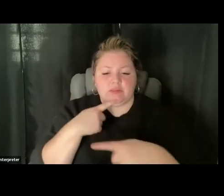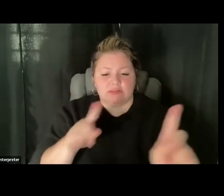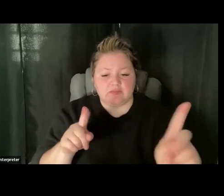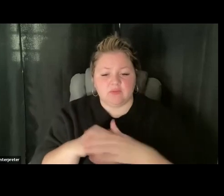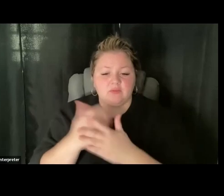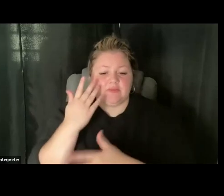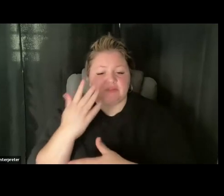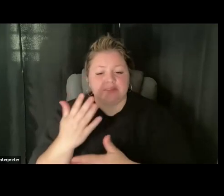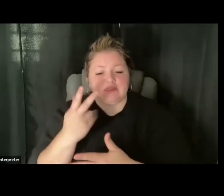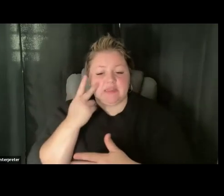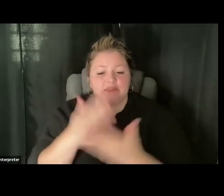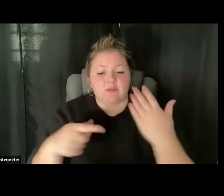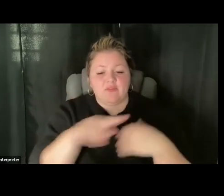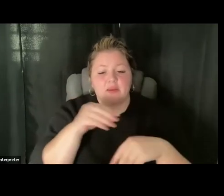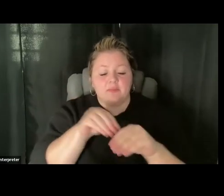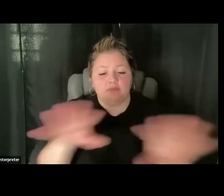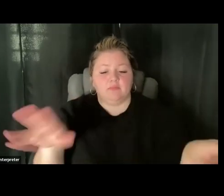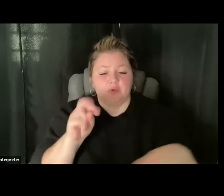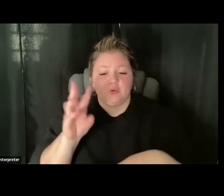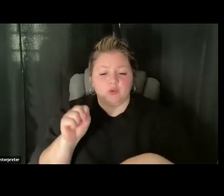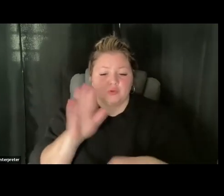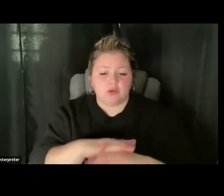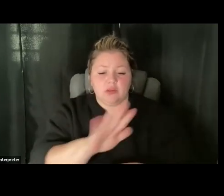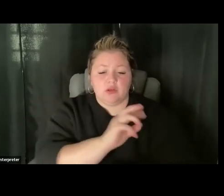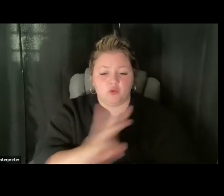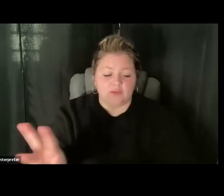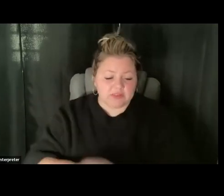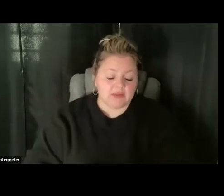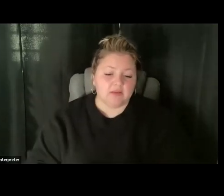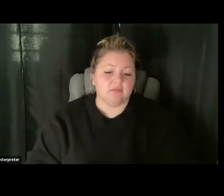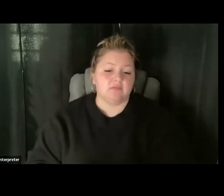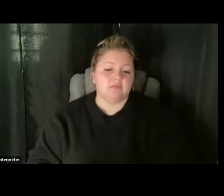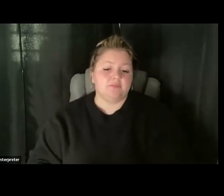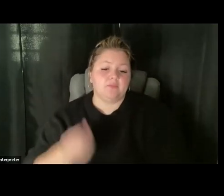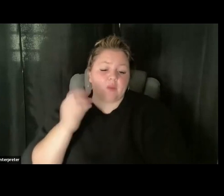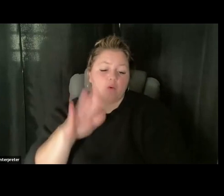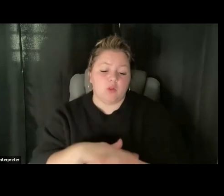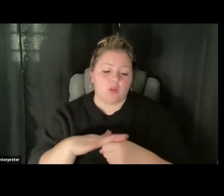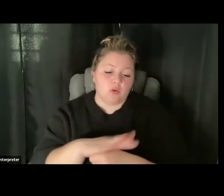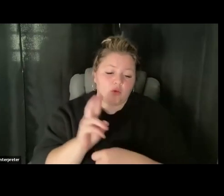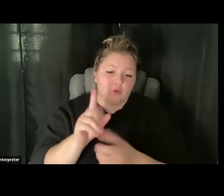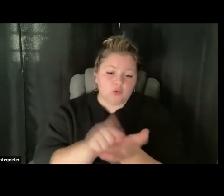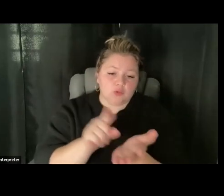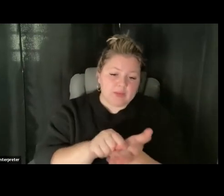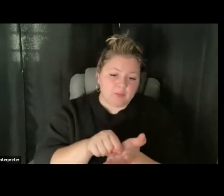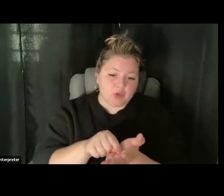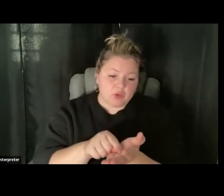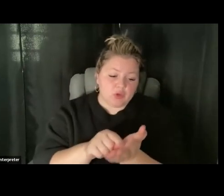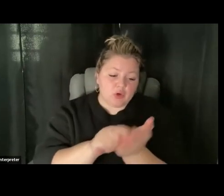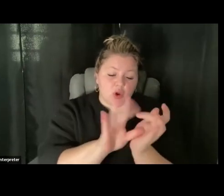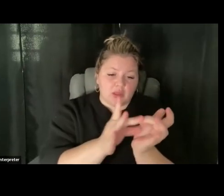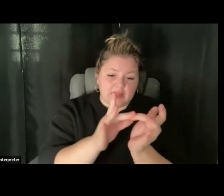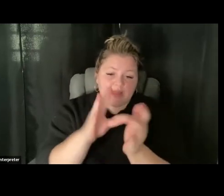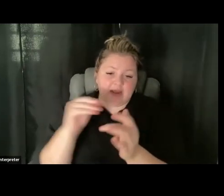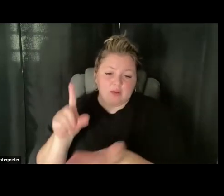on their websites or on their town clerk's offices or local newspapers, both online and in